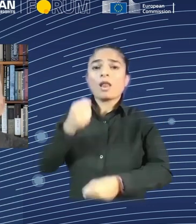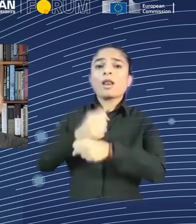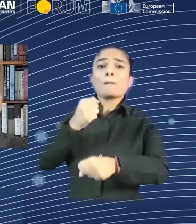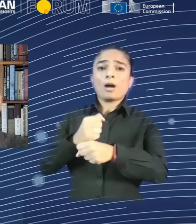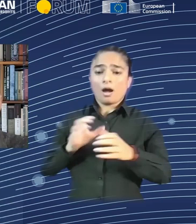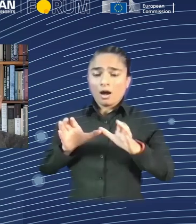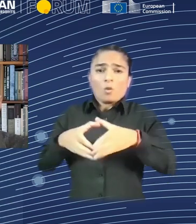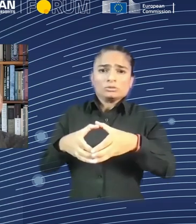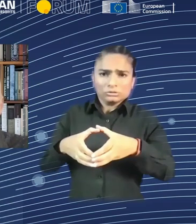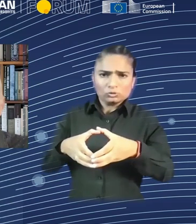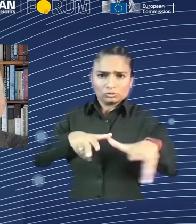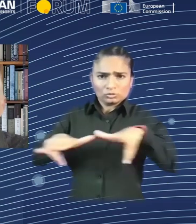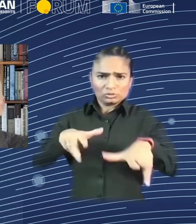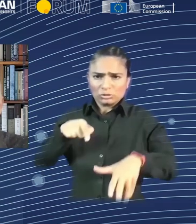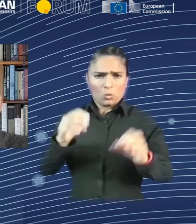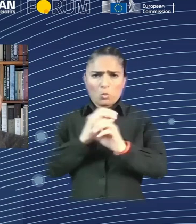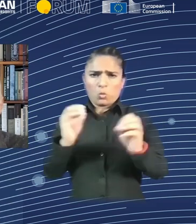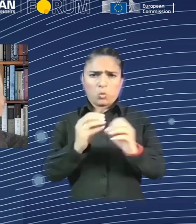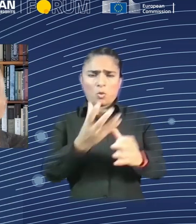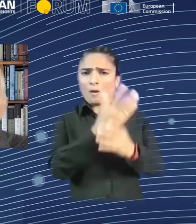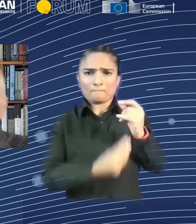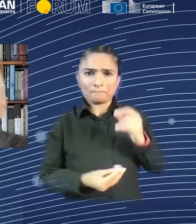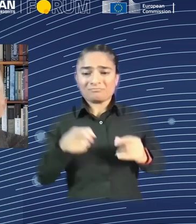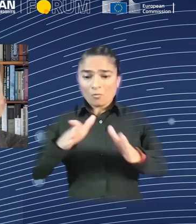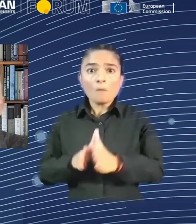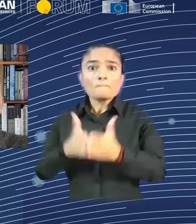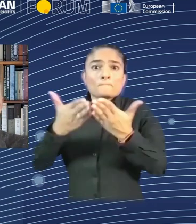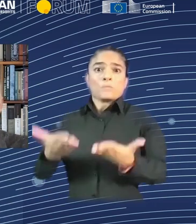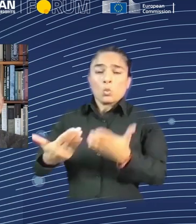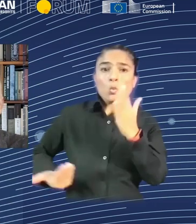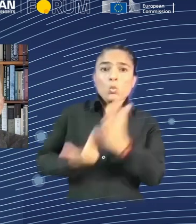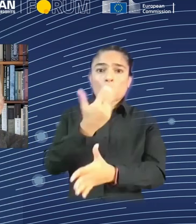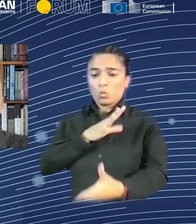technology writer Brian Merchant, Blood in the Machine, about